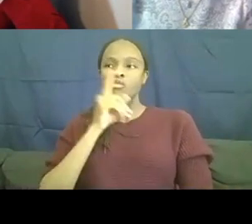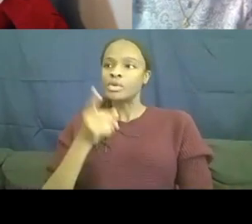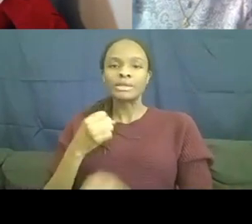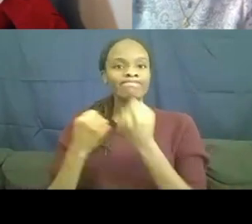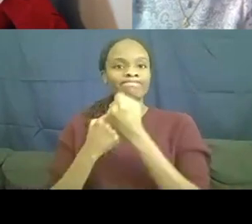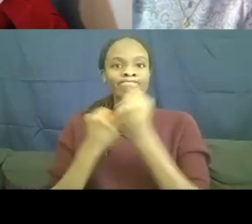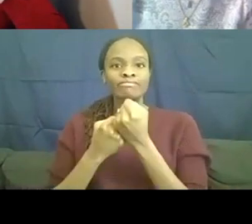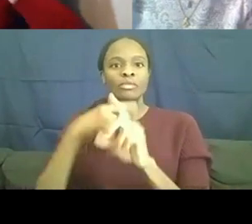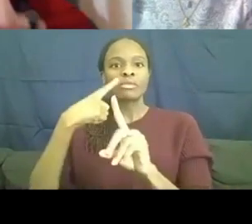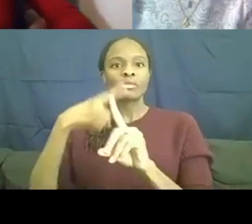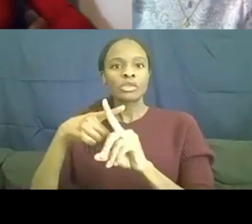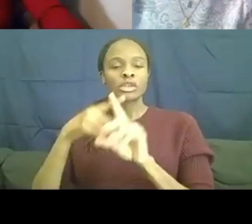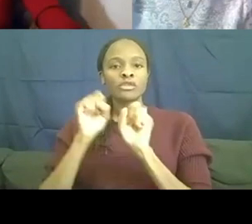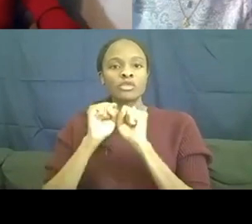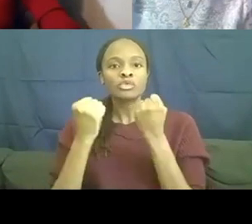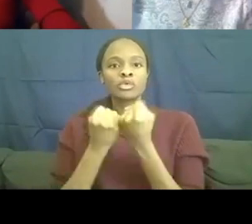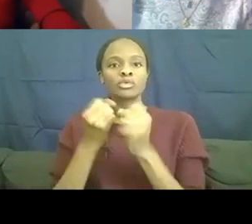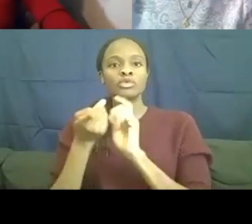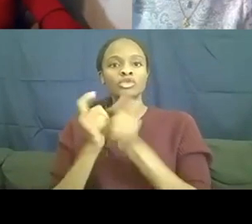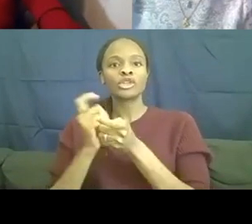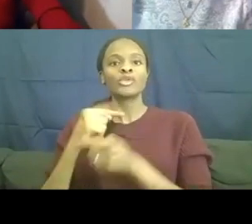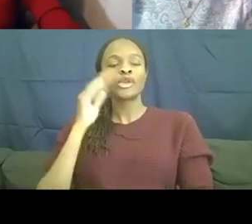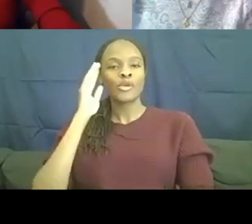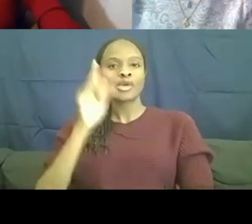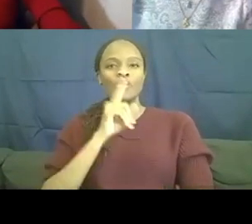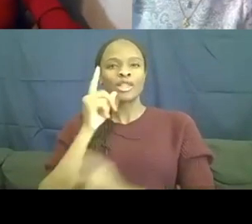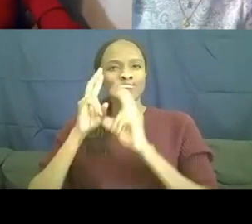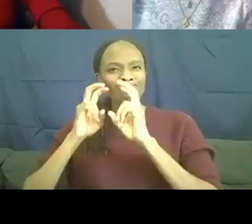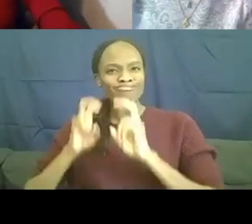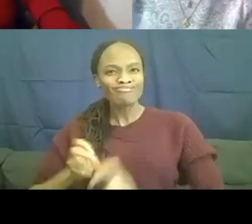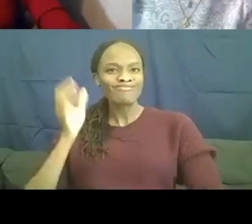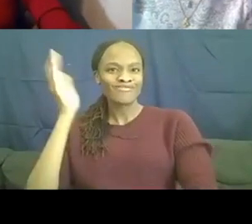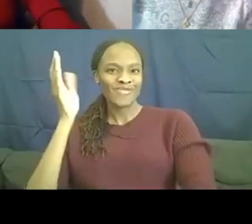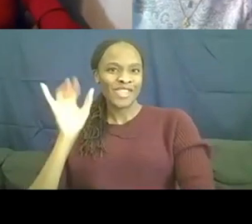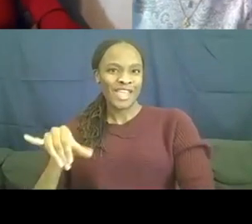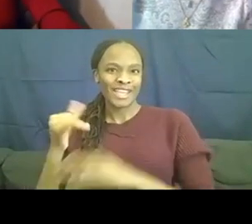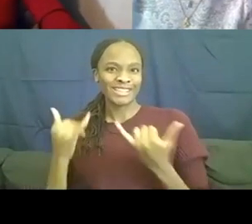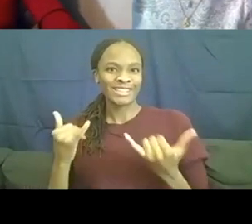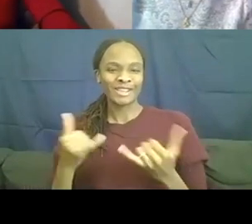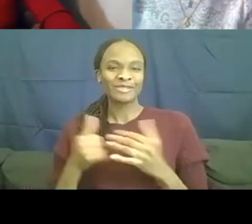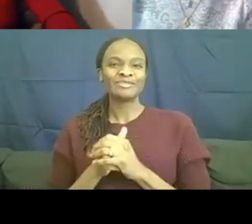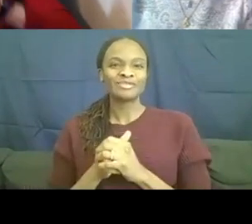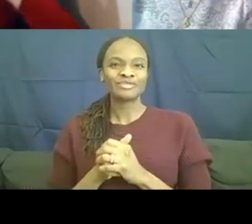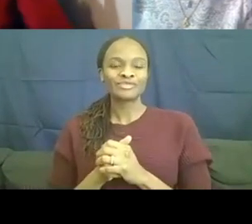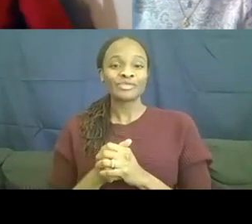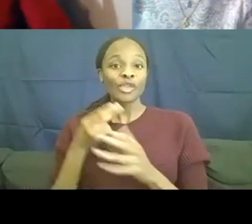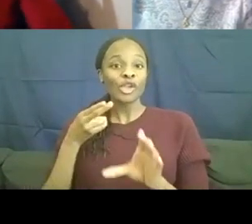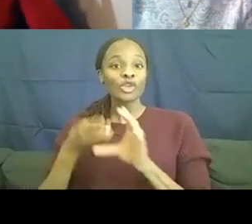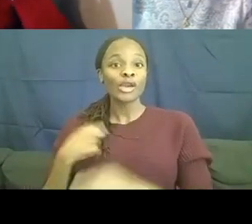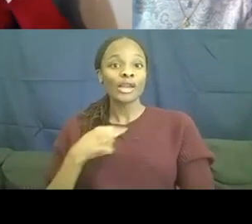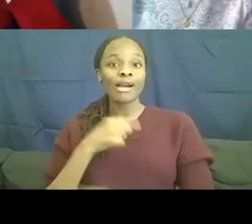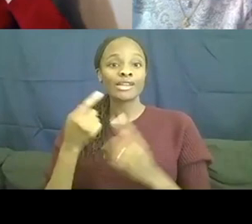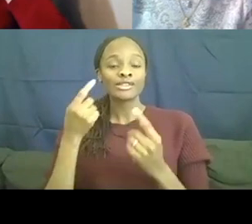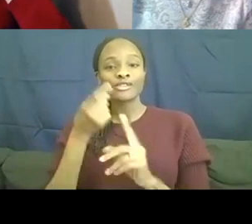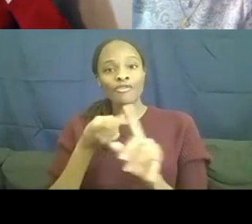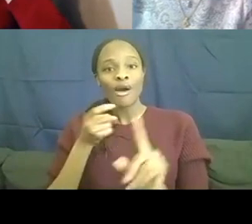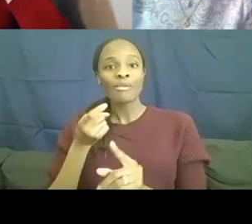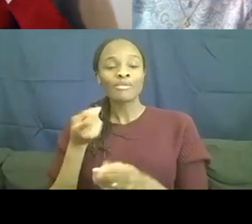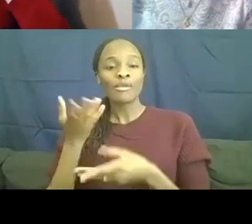That's what we will primarily be exploring today. Joining us from Autism the Sequel, which premieres tonight,